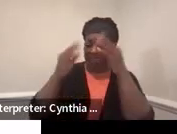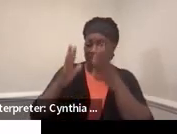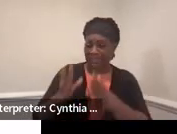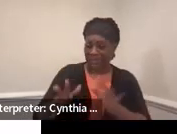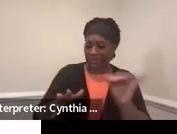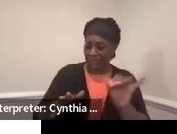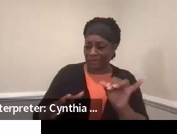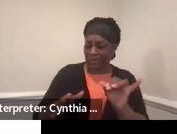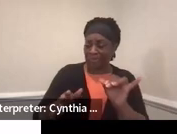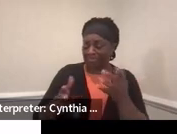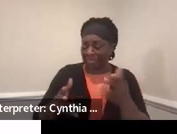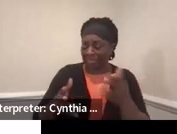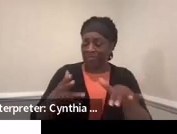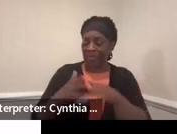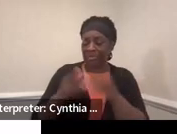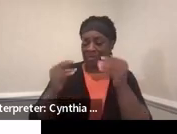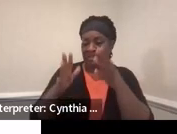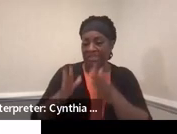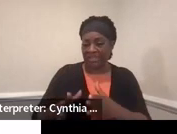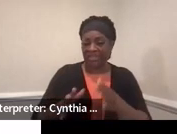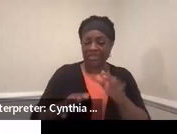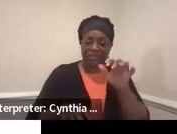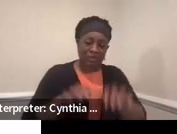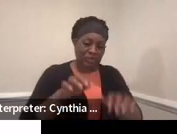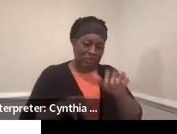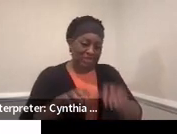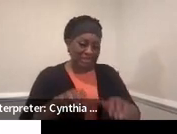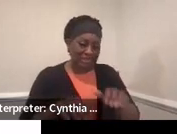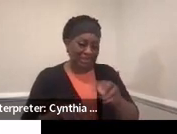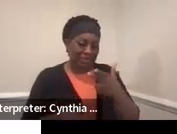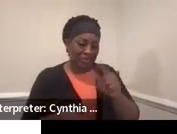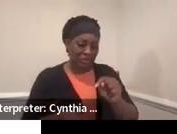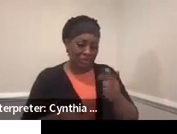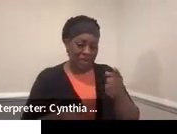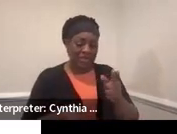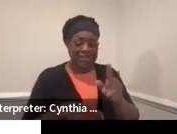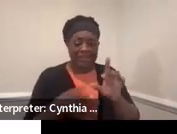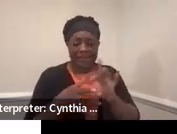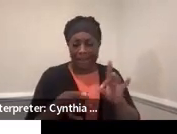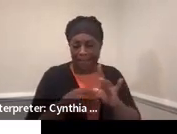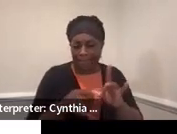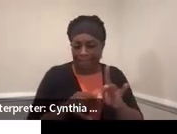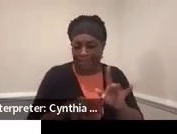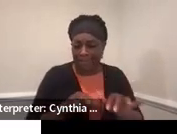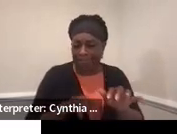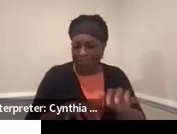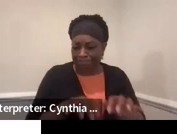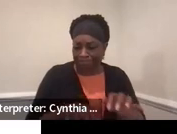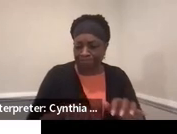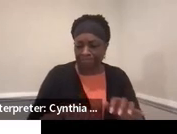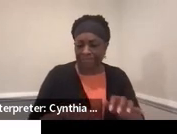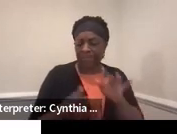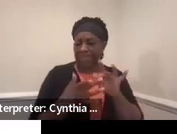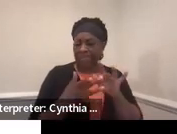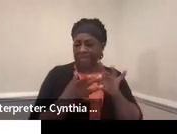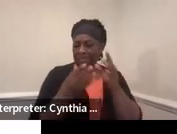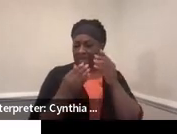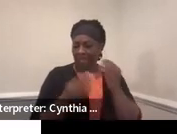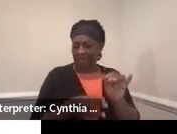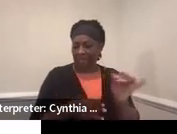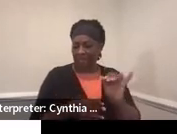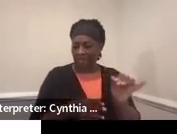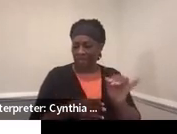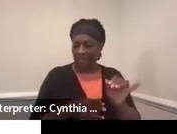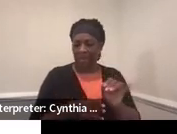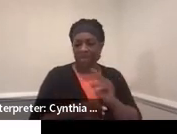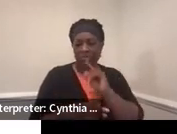Thank you, Titus. You just put it in the chat box for us. So this is more information about that, and there's their contact information. And the rest